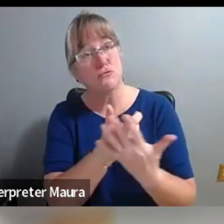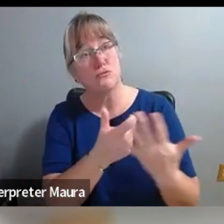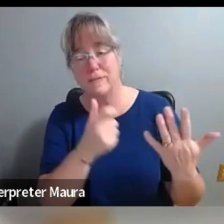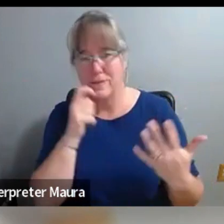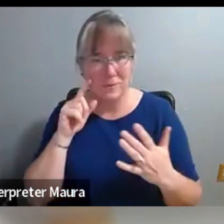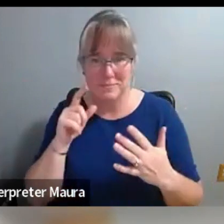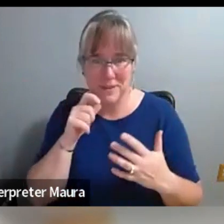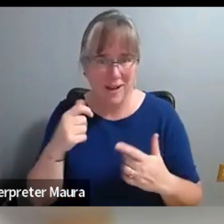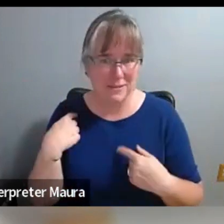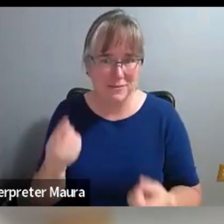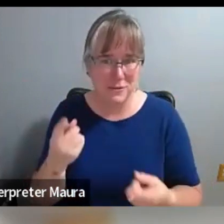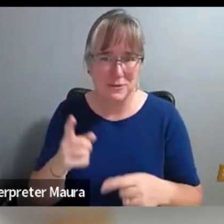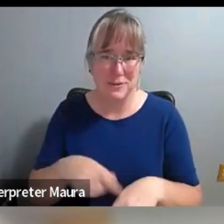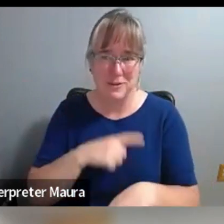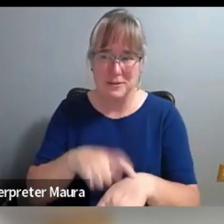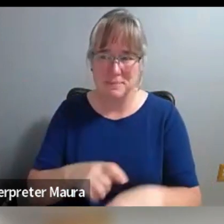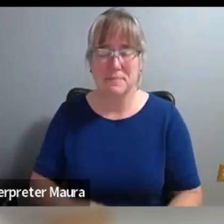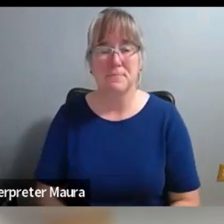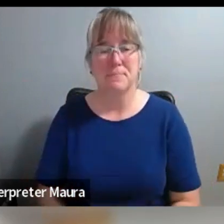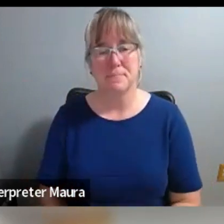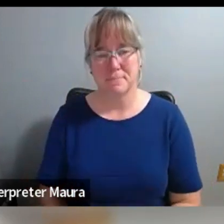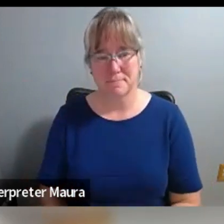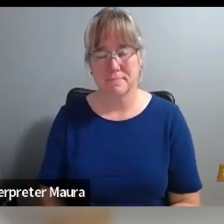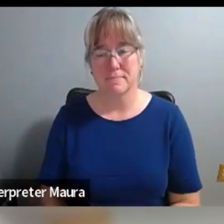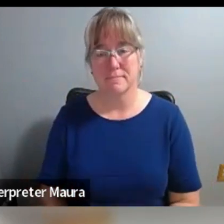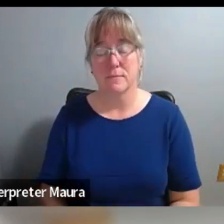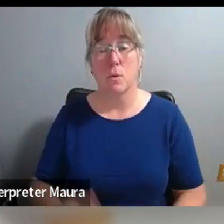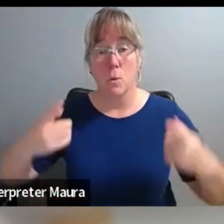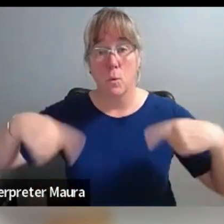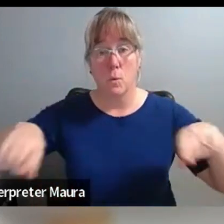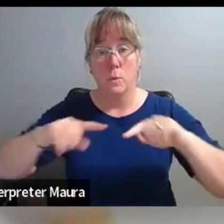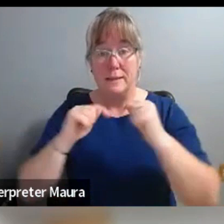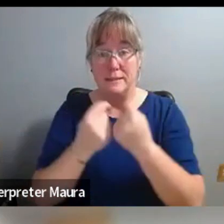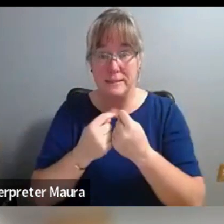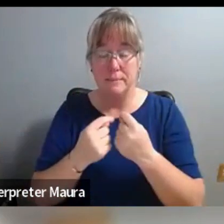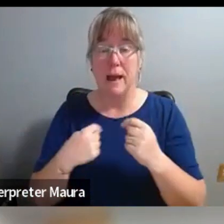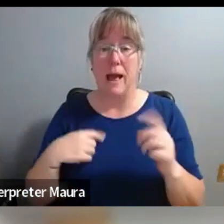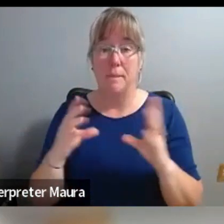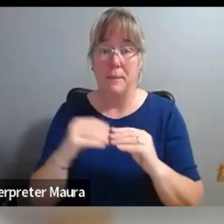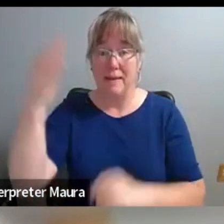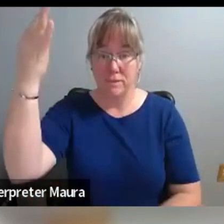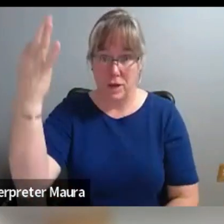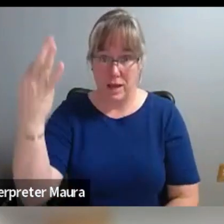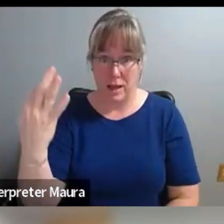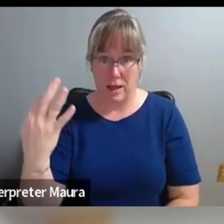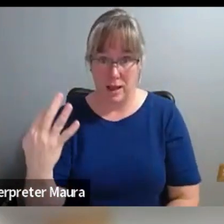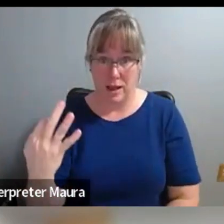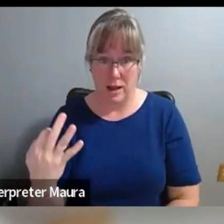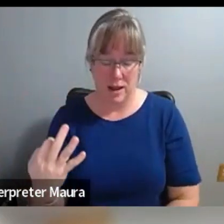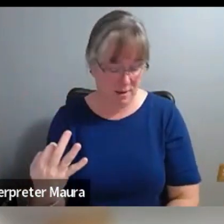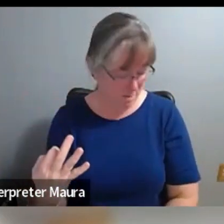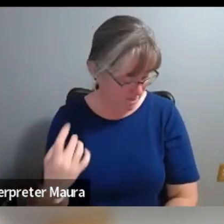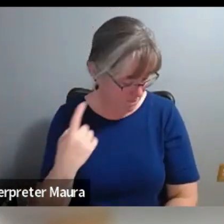interesting to me is that, you know, we as a team met every Friday for